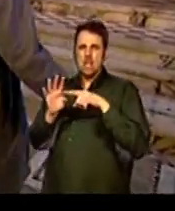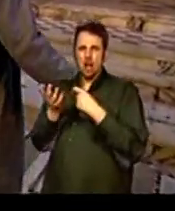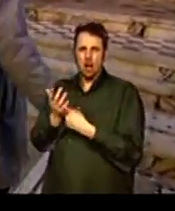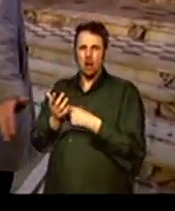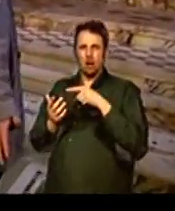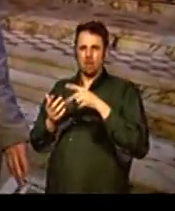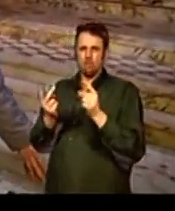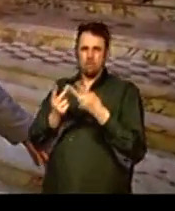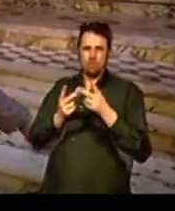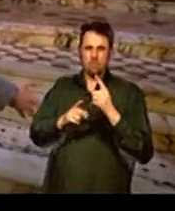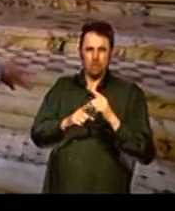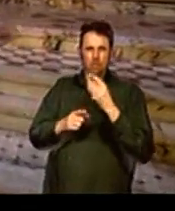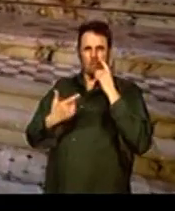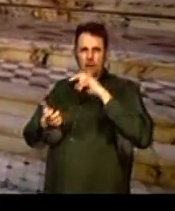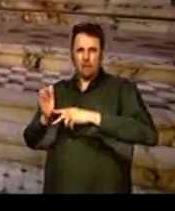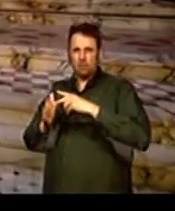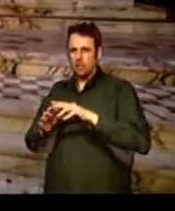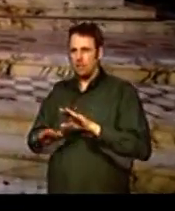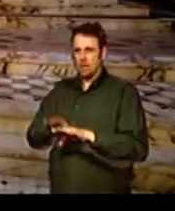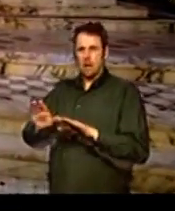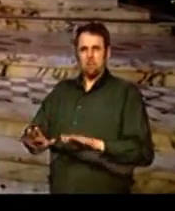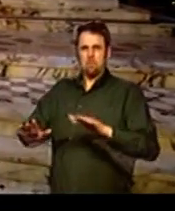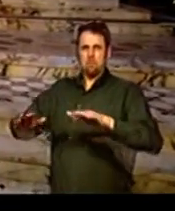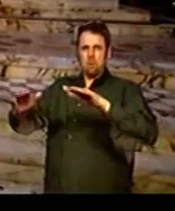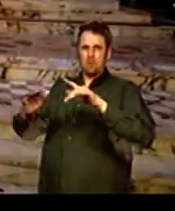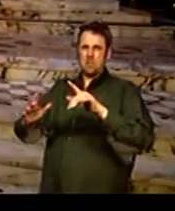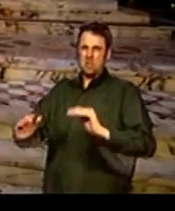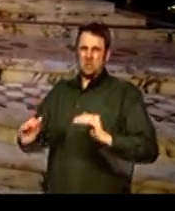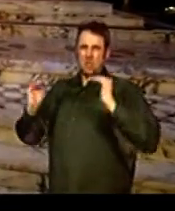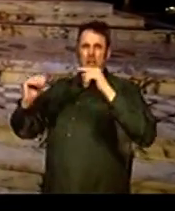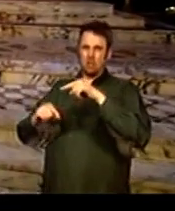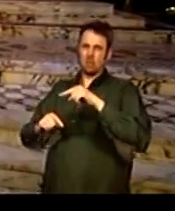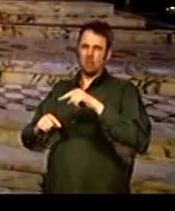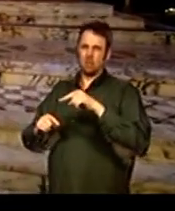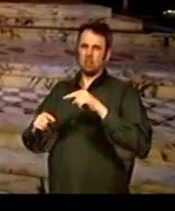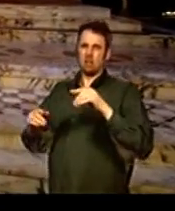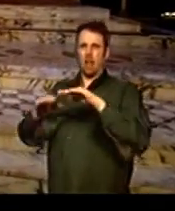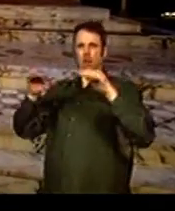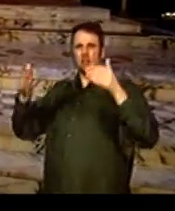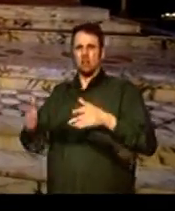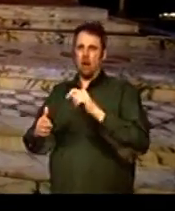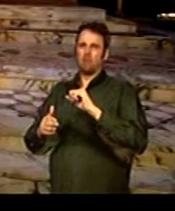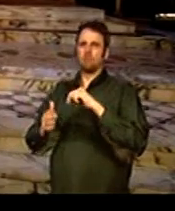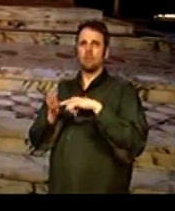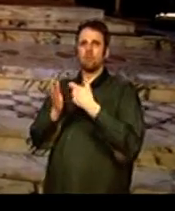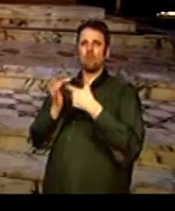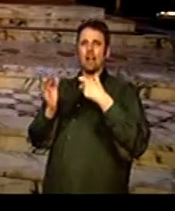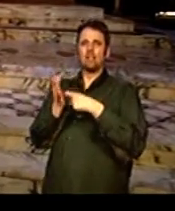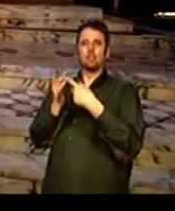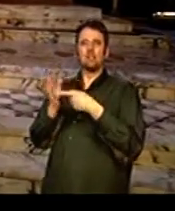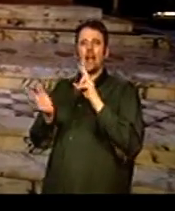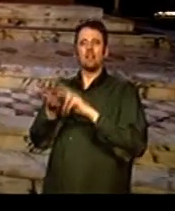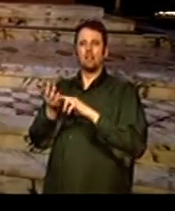marbles that go up these very carefully arranged steps, very elevated high altar. So it's fully in the